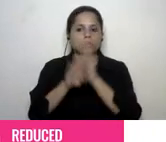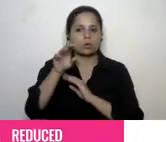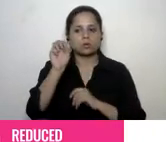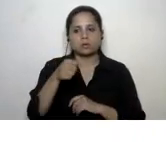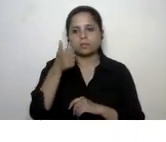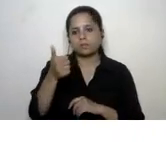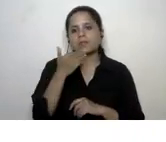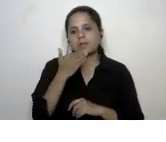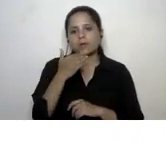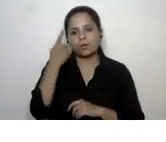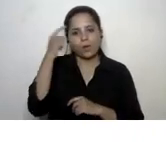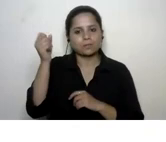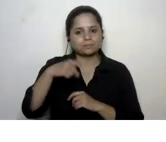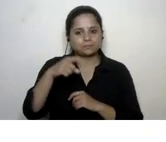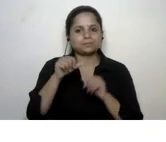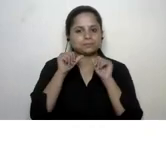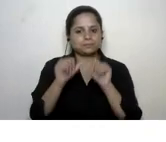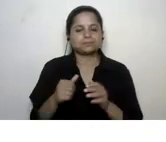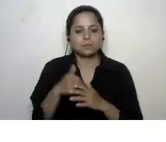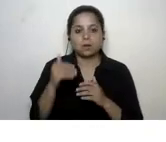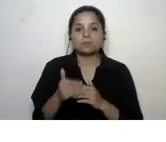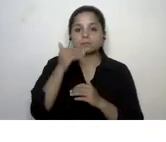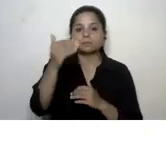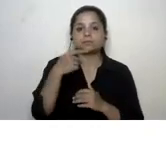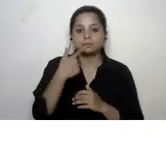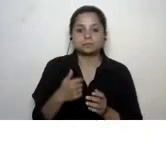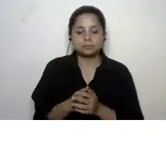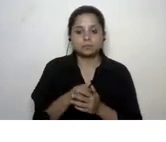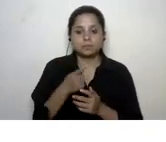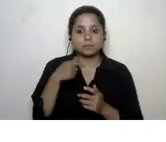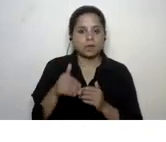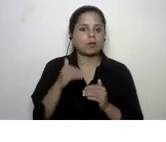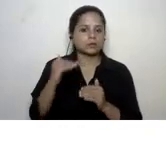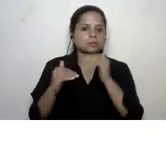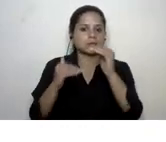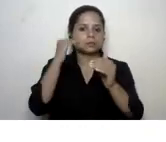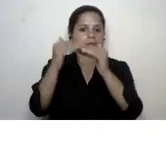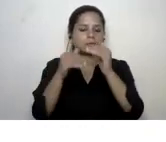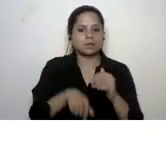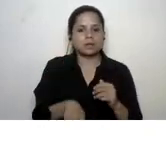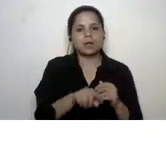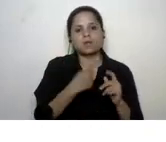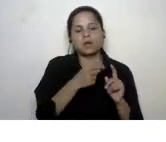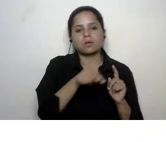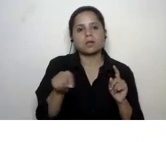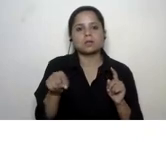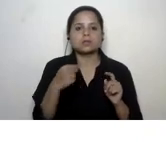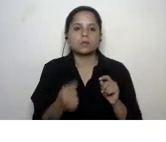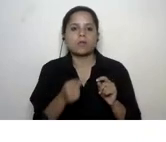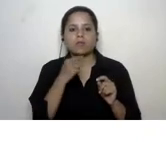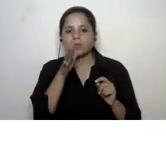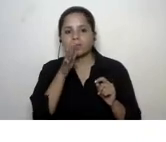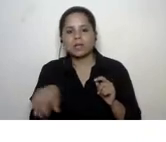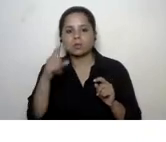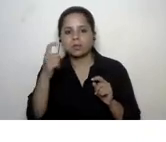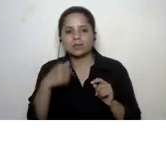very much all of you now let's move on to we're going up the ladder slowly from primary to seventh now we are coming to 11